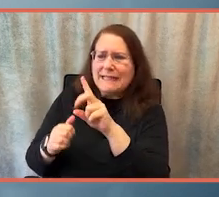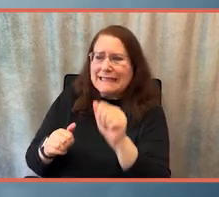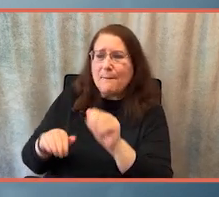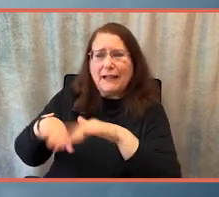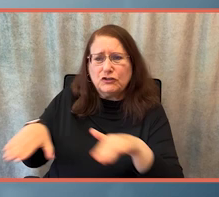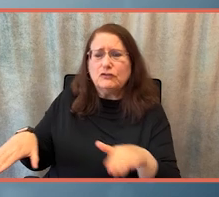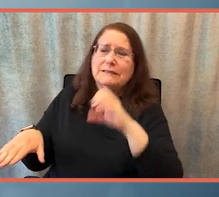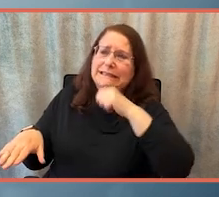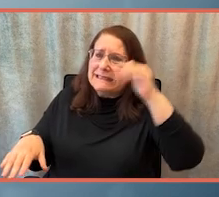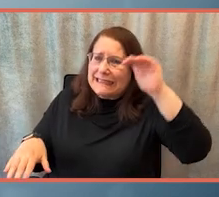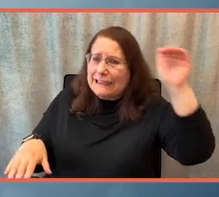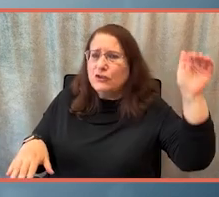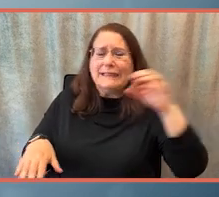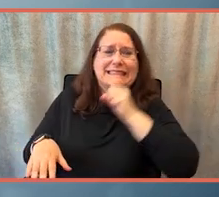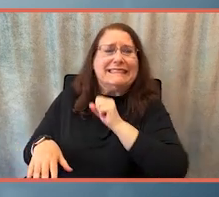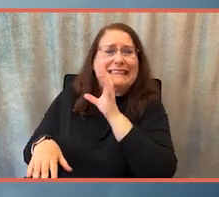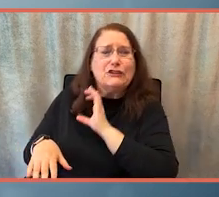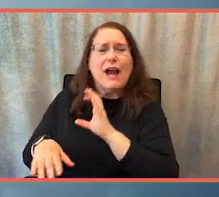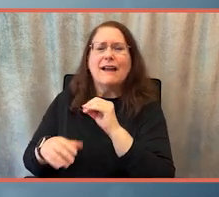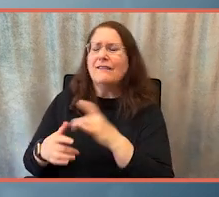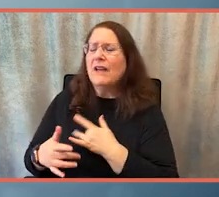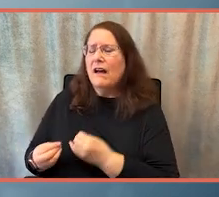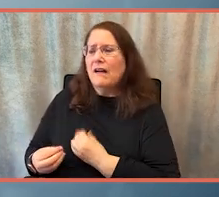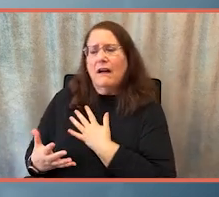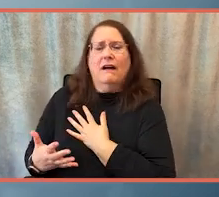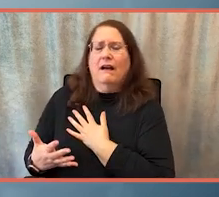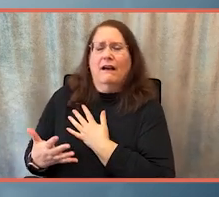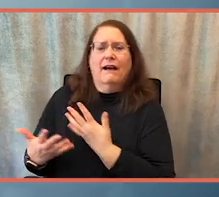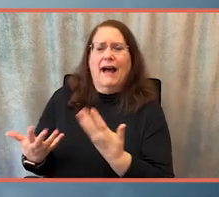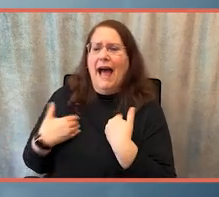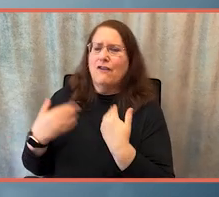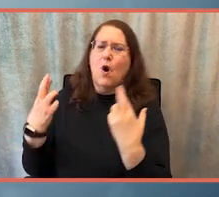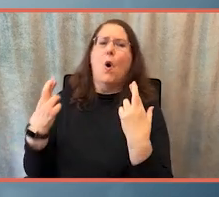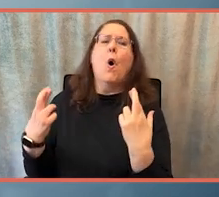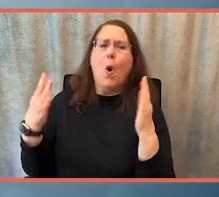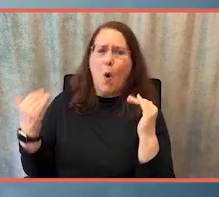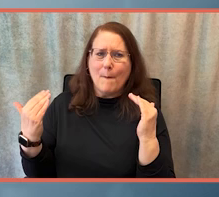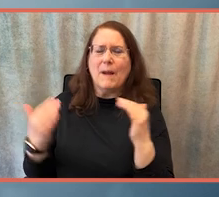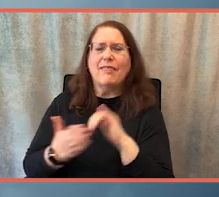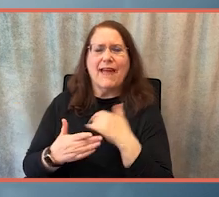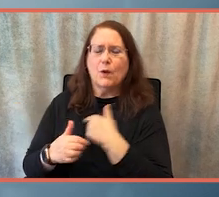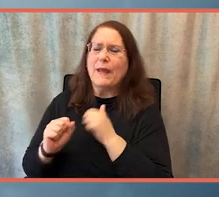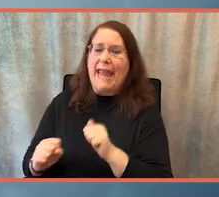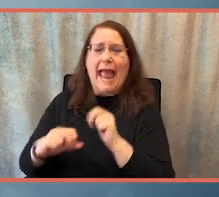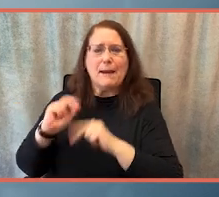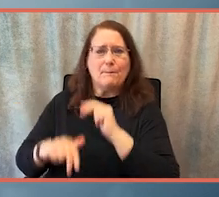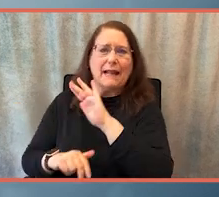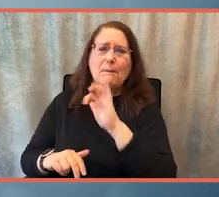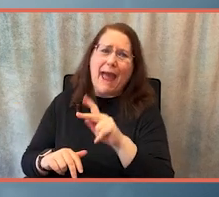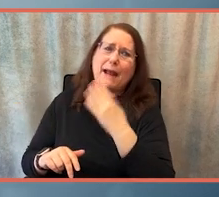and seniors. And it's just so refreshing to have this hope that we can build back better.